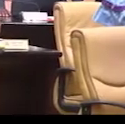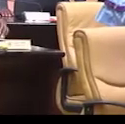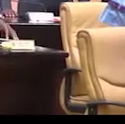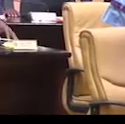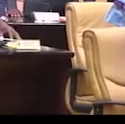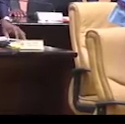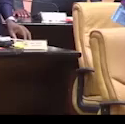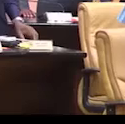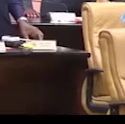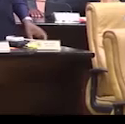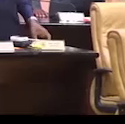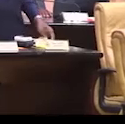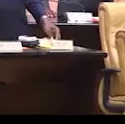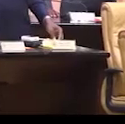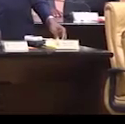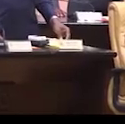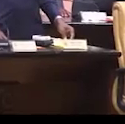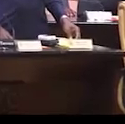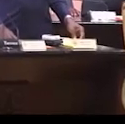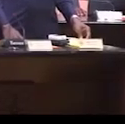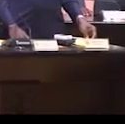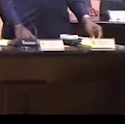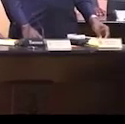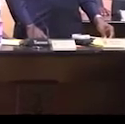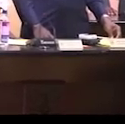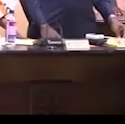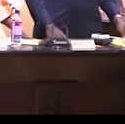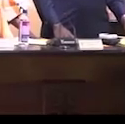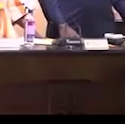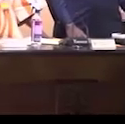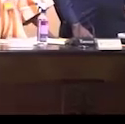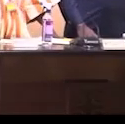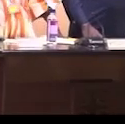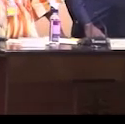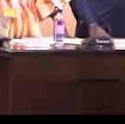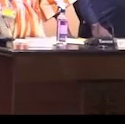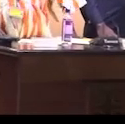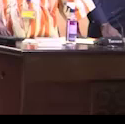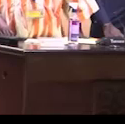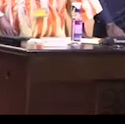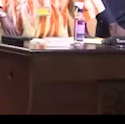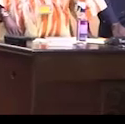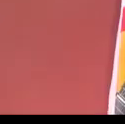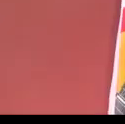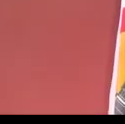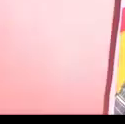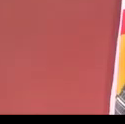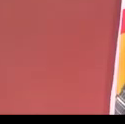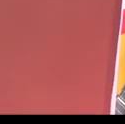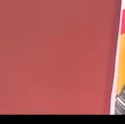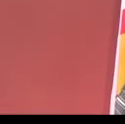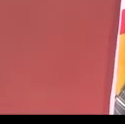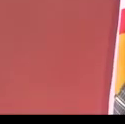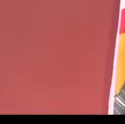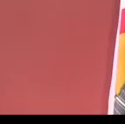be, a country of righteousness, where none shall wrong his neighbour, a country of plenty,